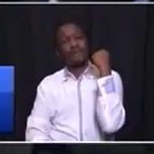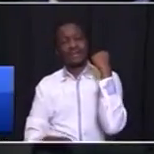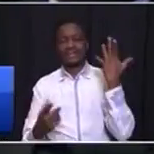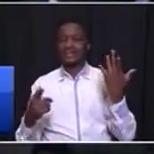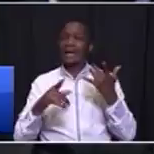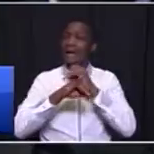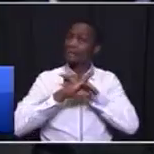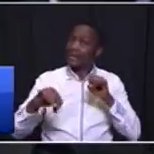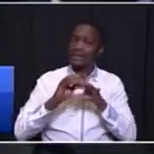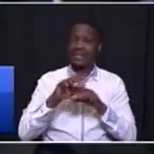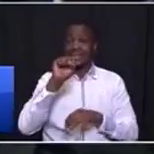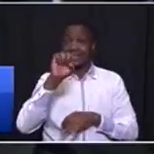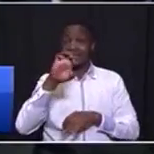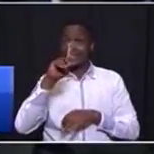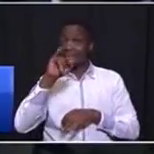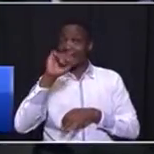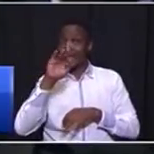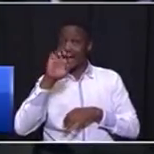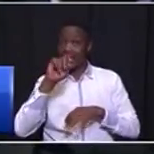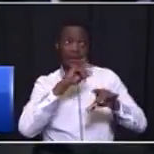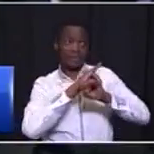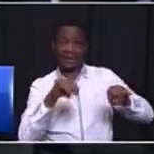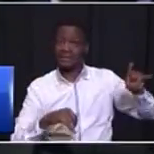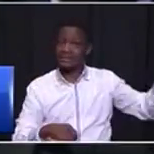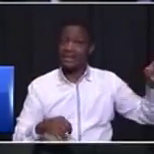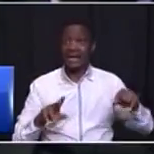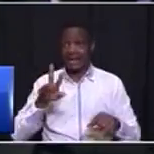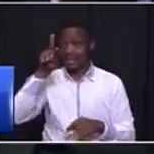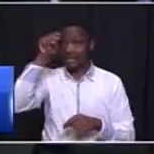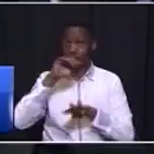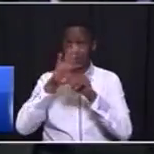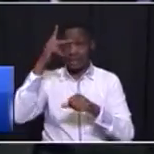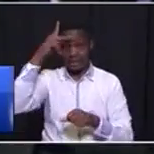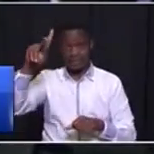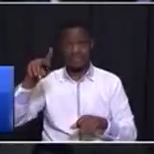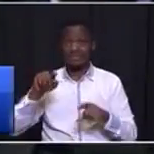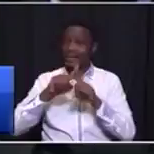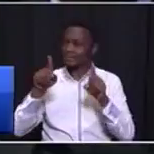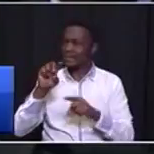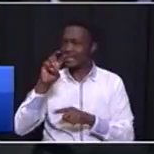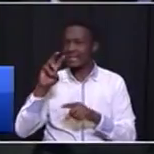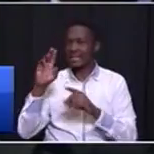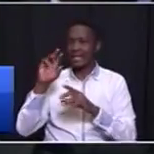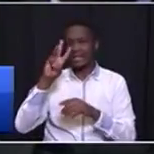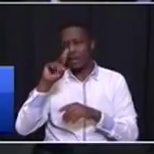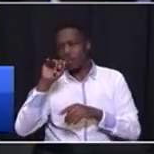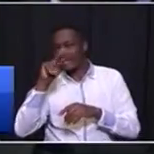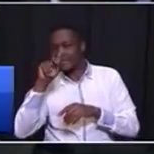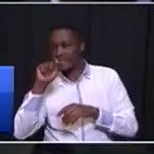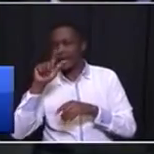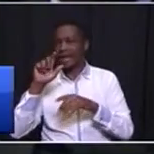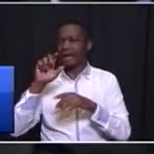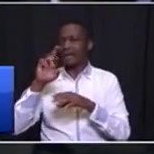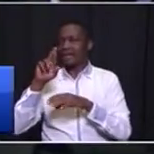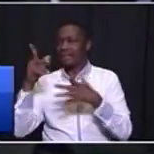and Sidibein, and in the northern areas of Twani, especially the Winterfeld area and Hammanskral.